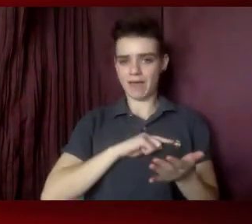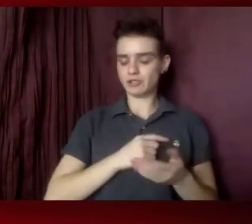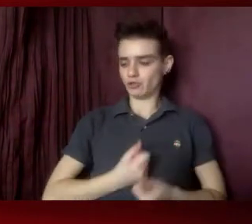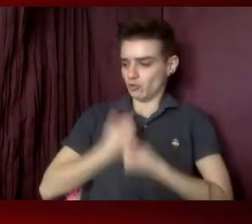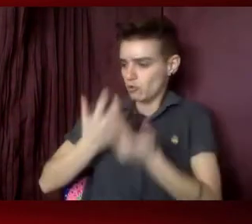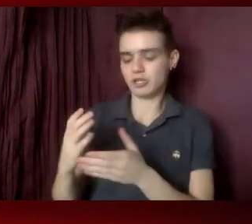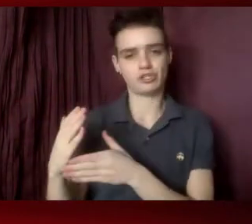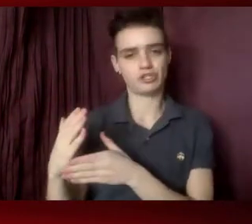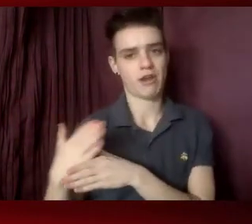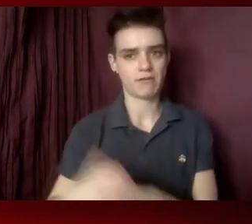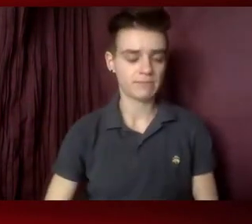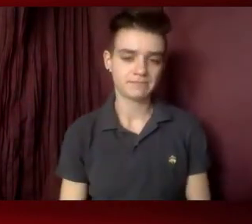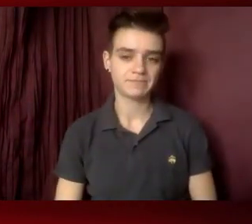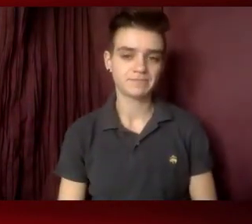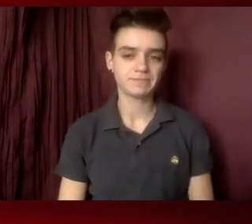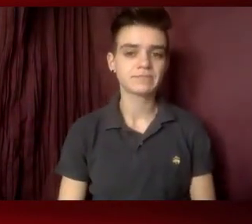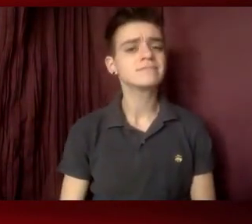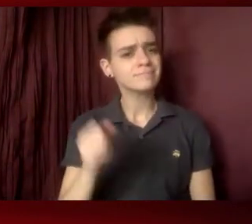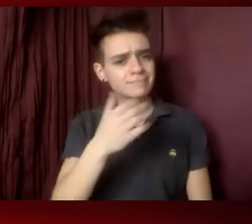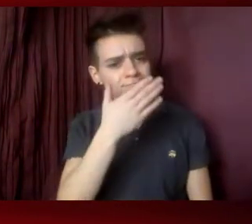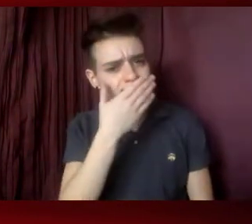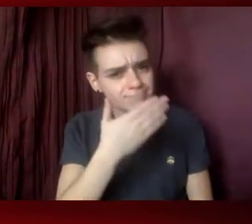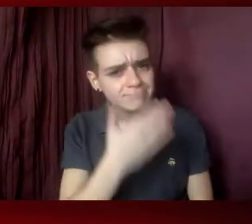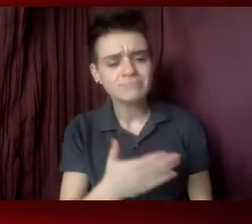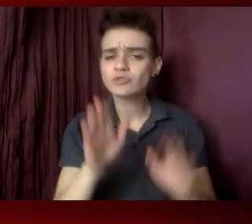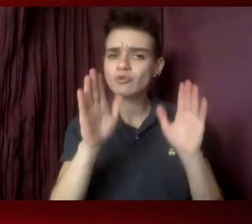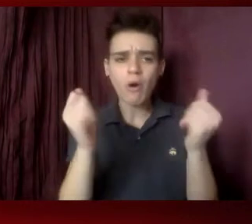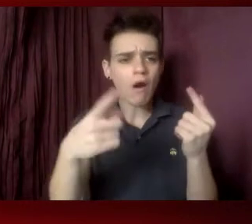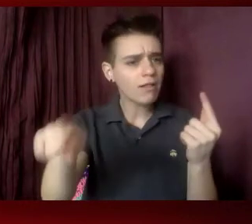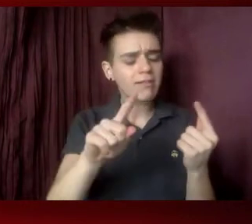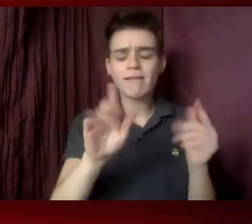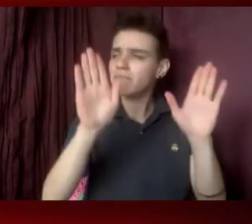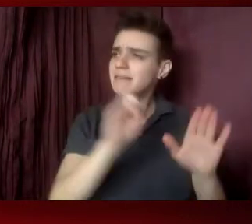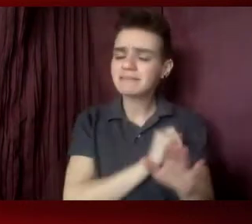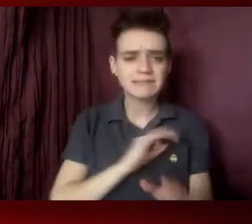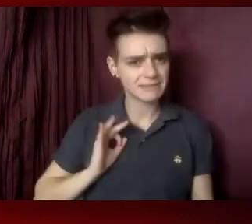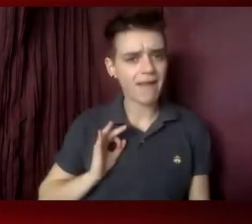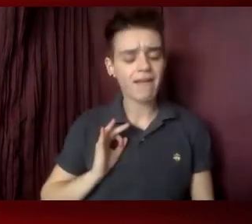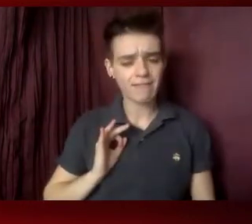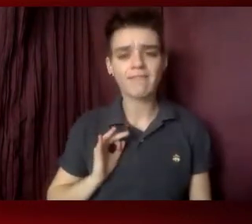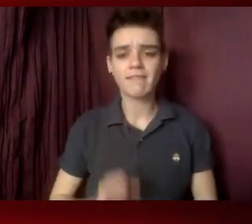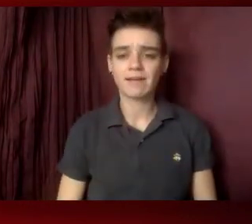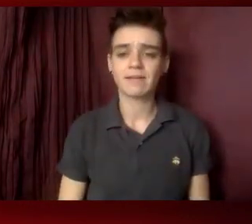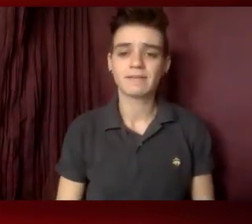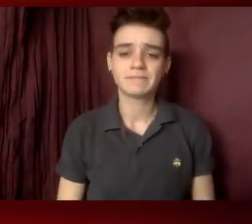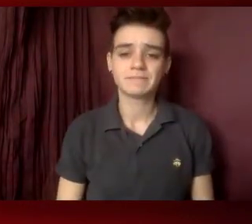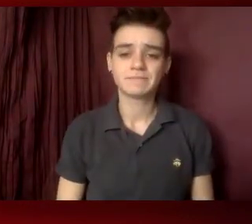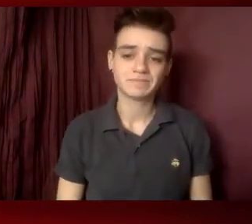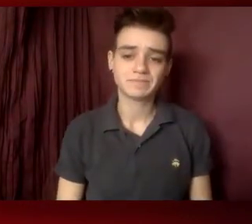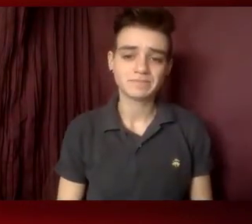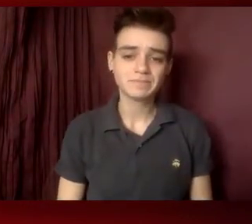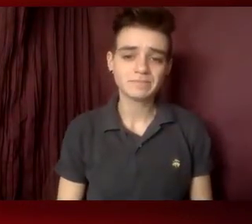Thank you, Jesse. And thank you to all the amazing staff at AIDS United, the PLHIV Caucus.